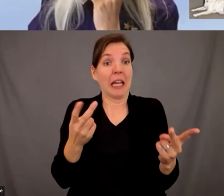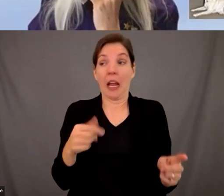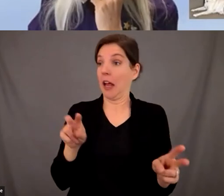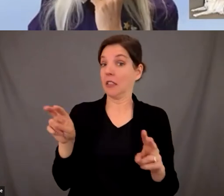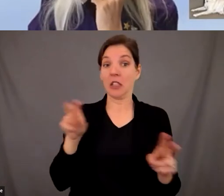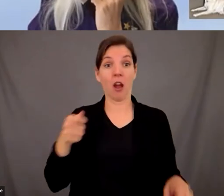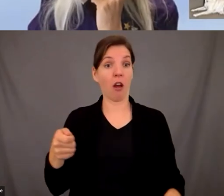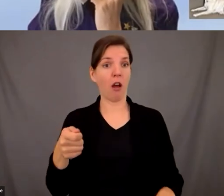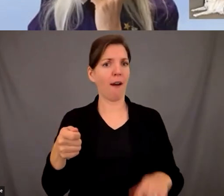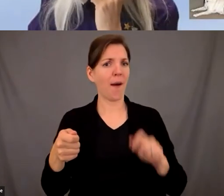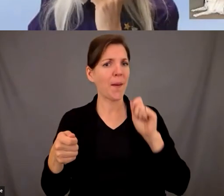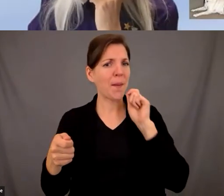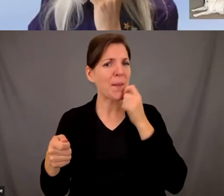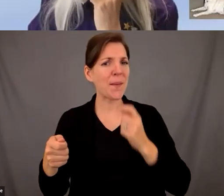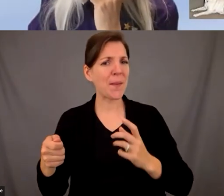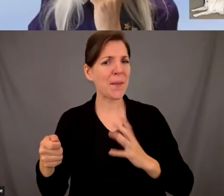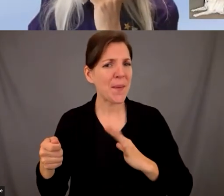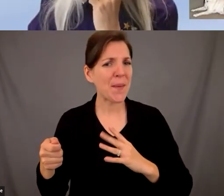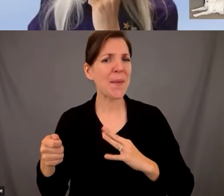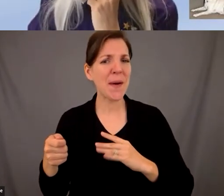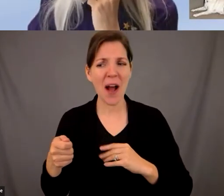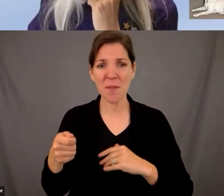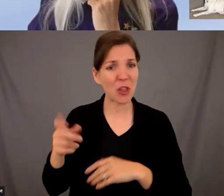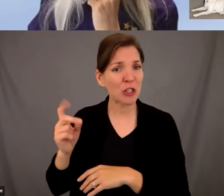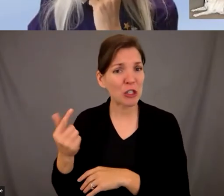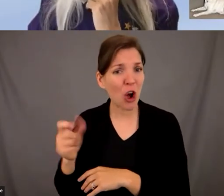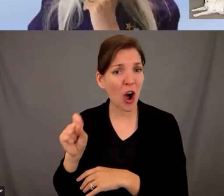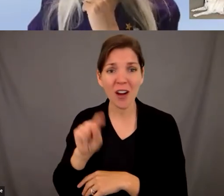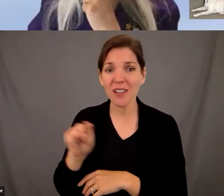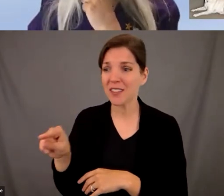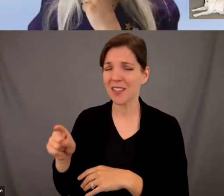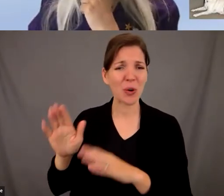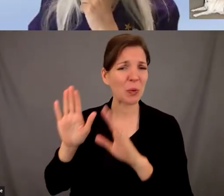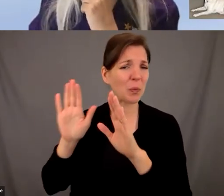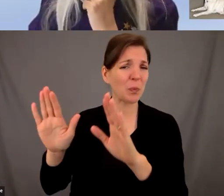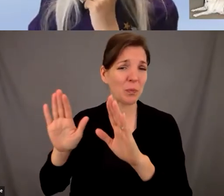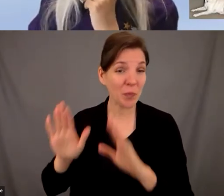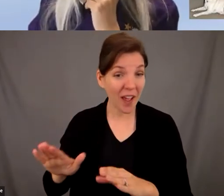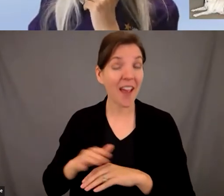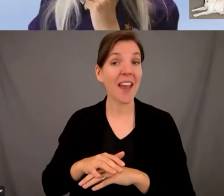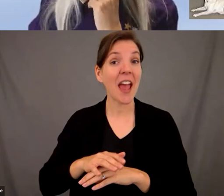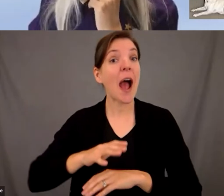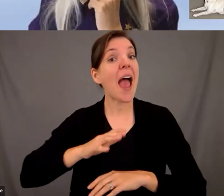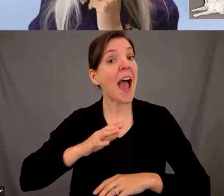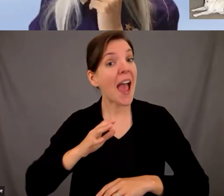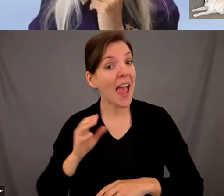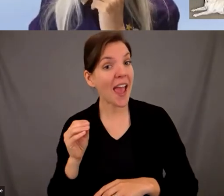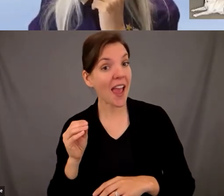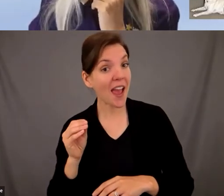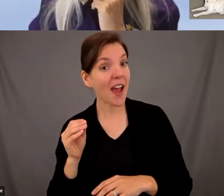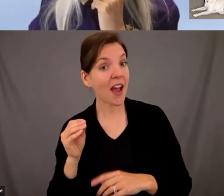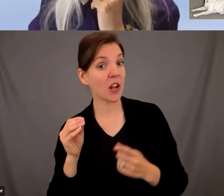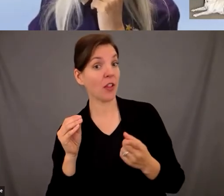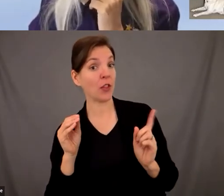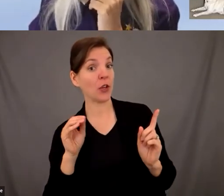because one the guide dogs were all really great but that there was definite reactions from some of the zoo